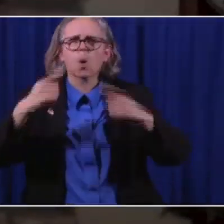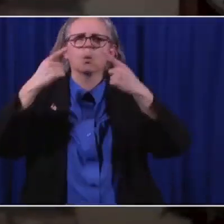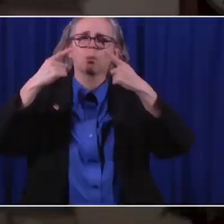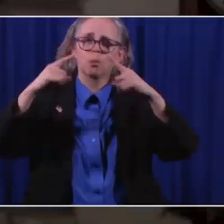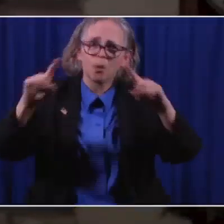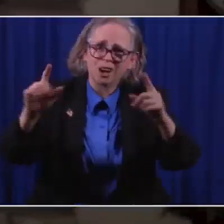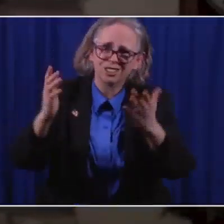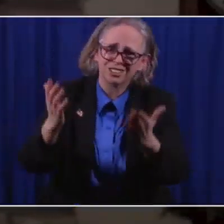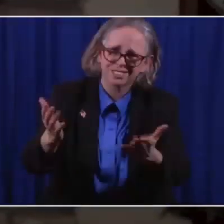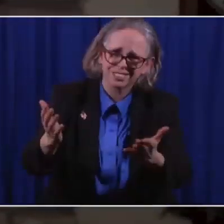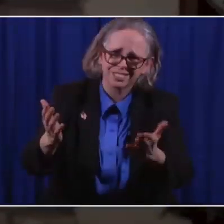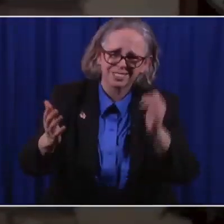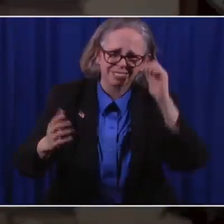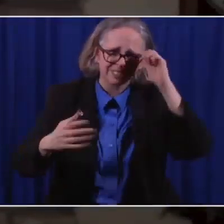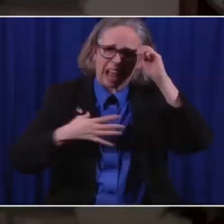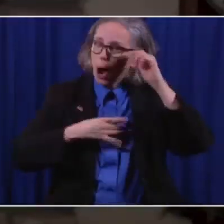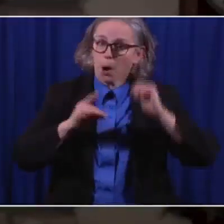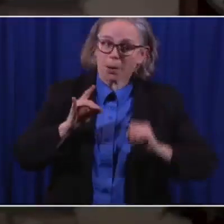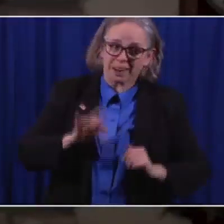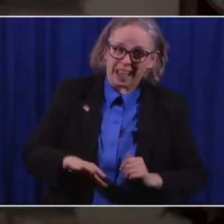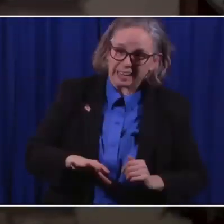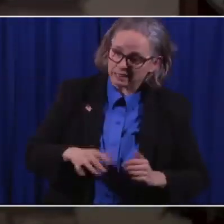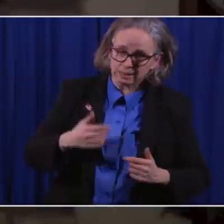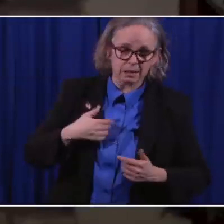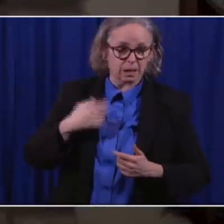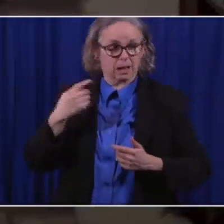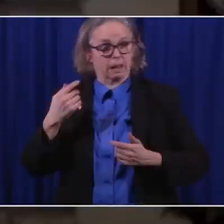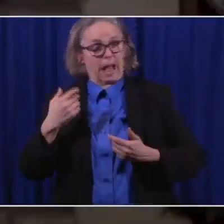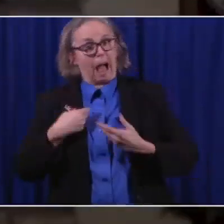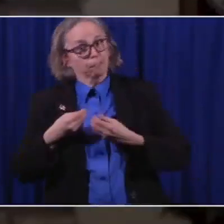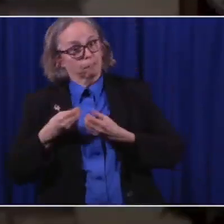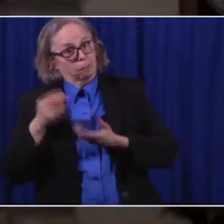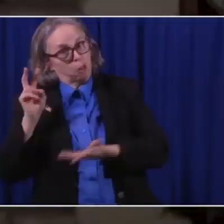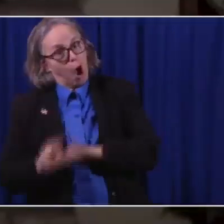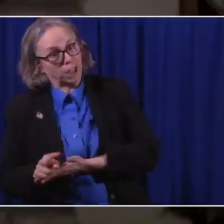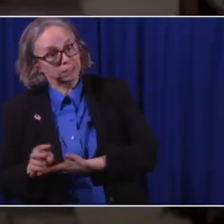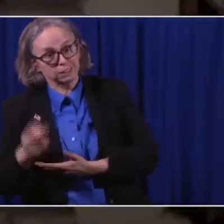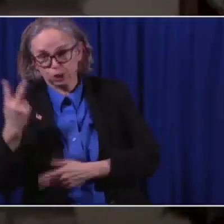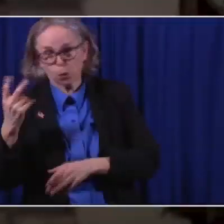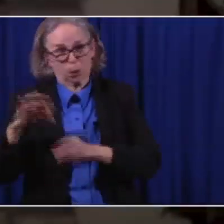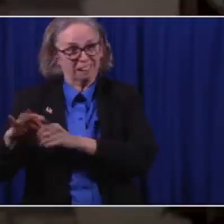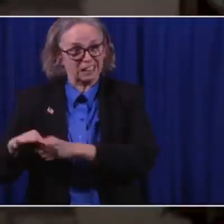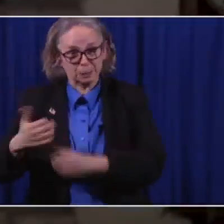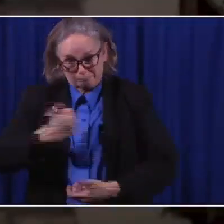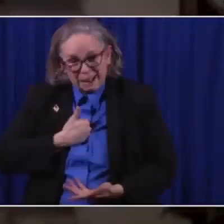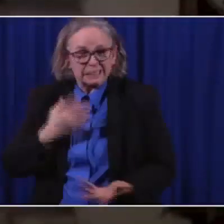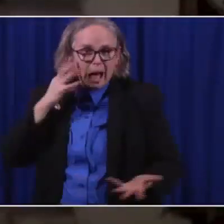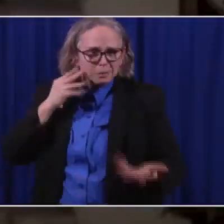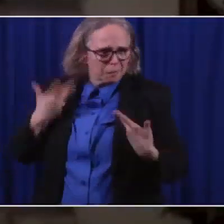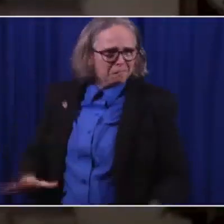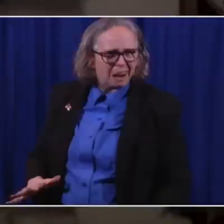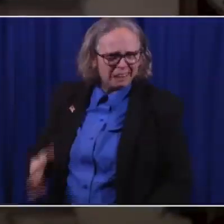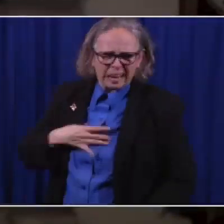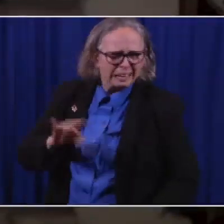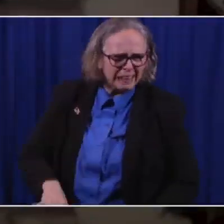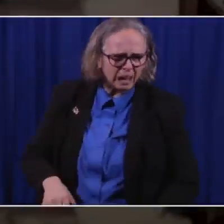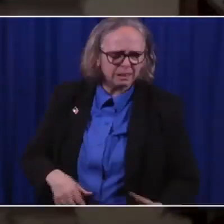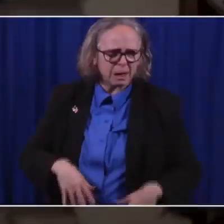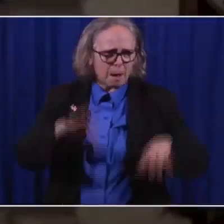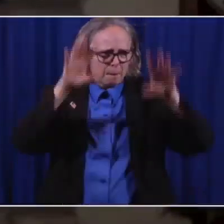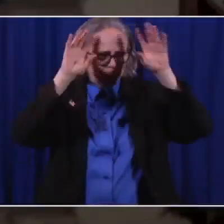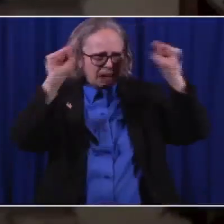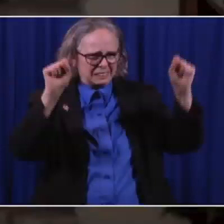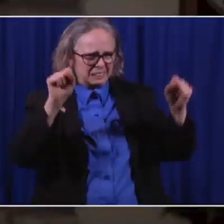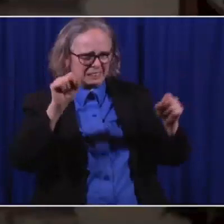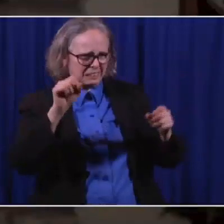I don't like it. I've lost two elections. I don't like that. I've had presidential candidates lost. I don't like that.